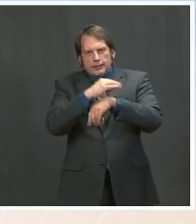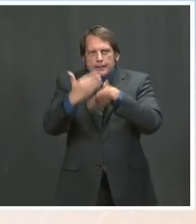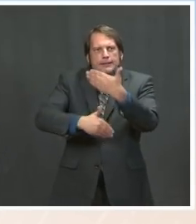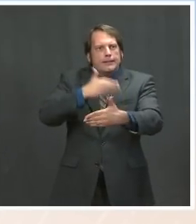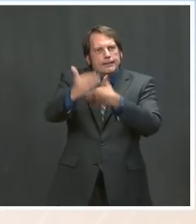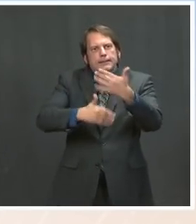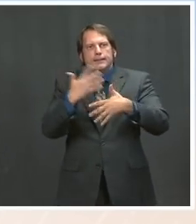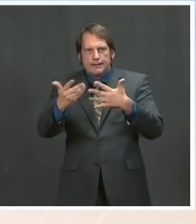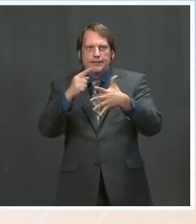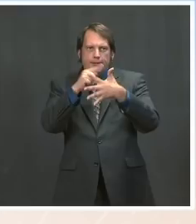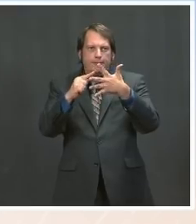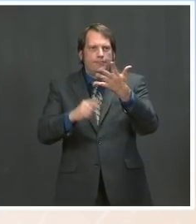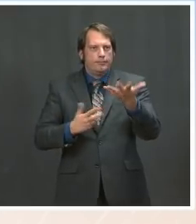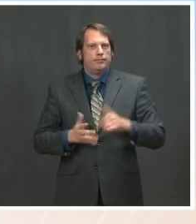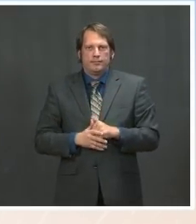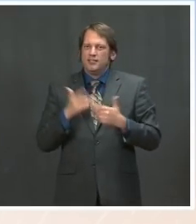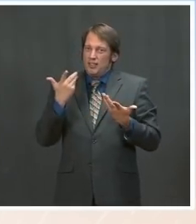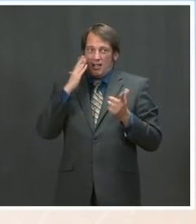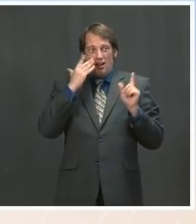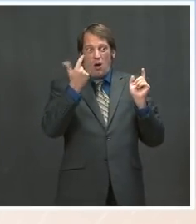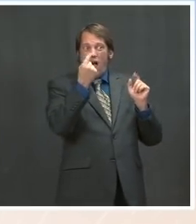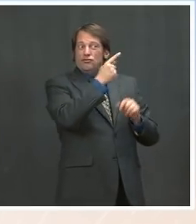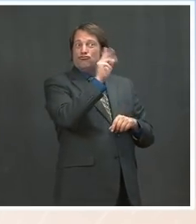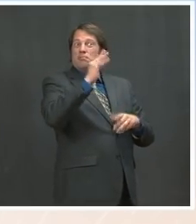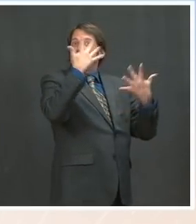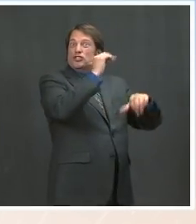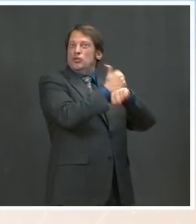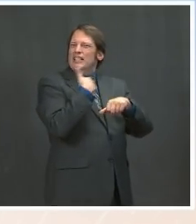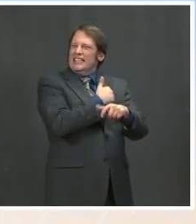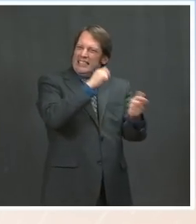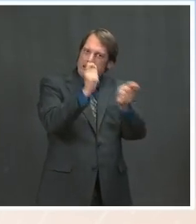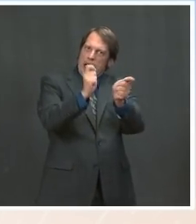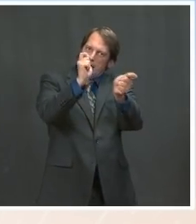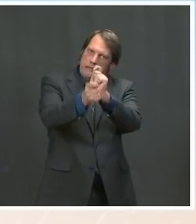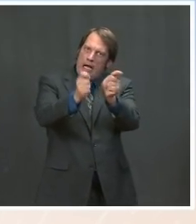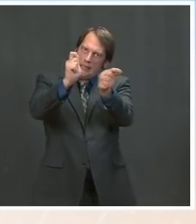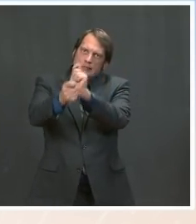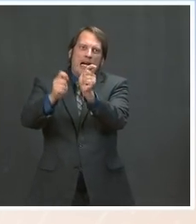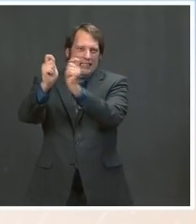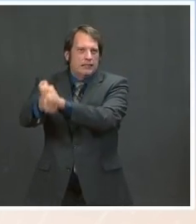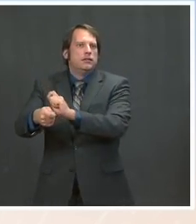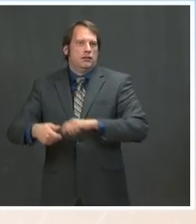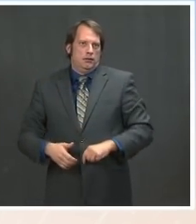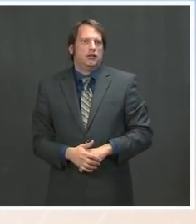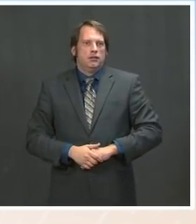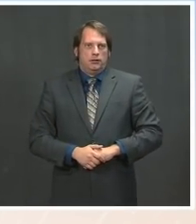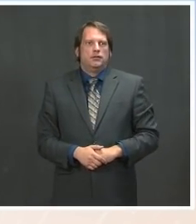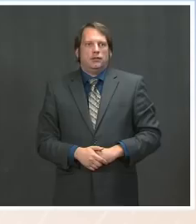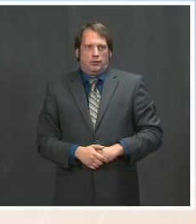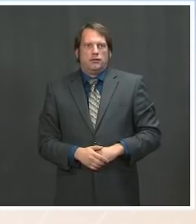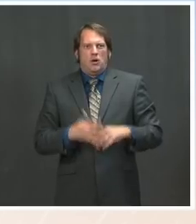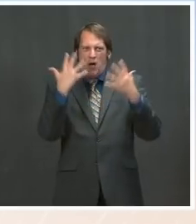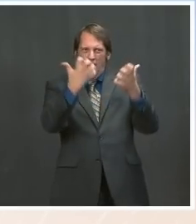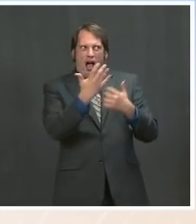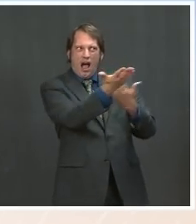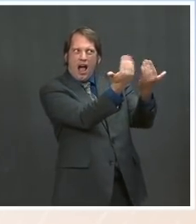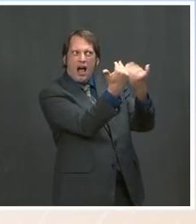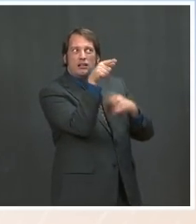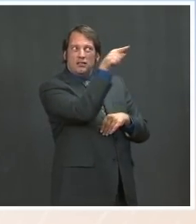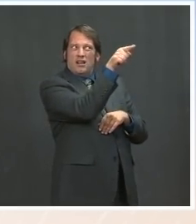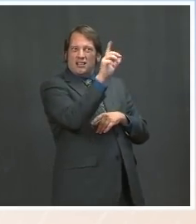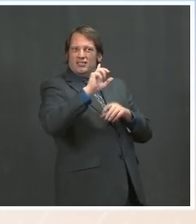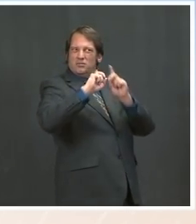President also pledged to appoint DOJ leadership that would prioritize pattern or practice investigations. That would, of course, ensure that